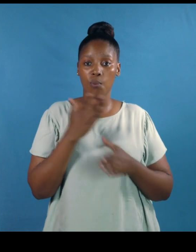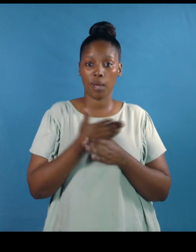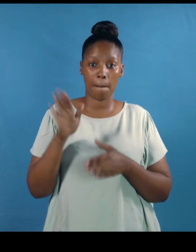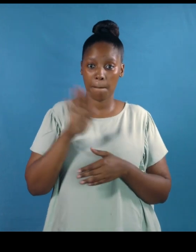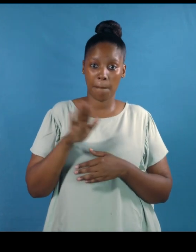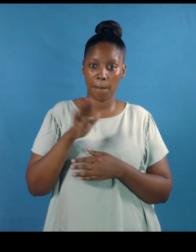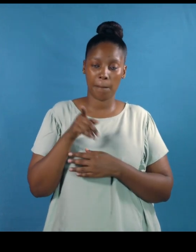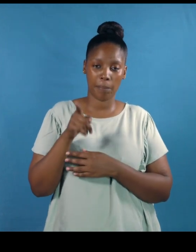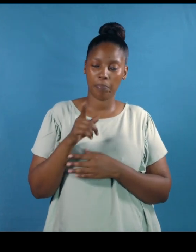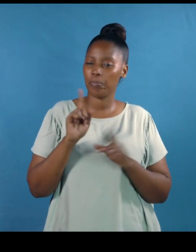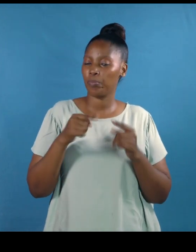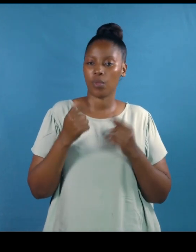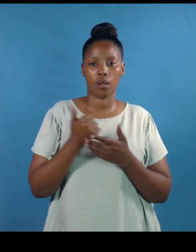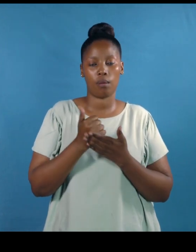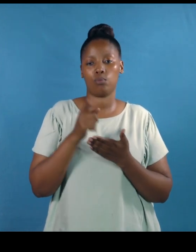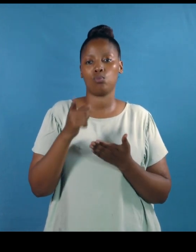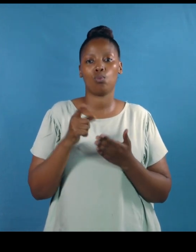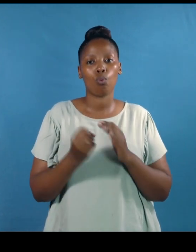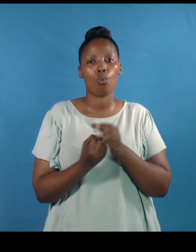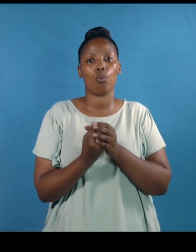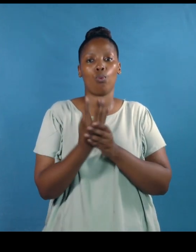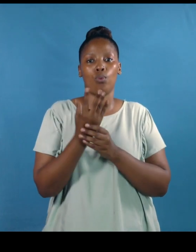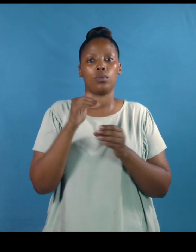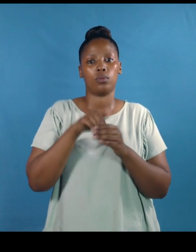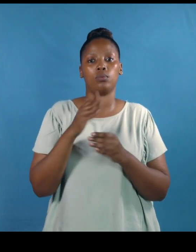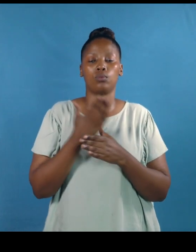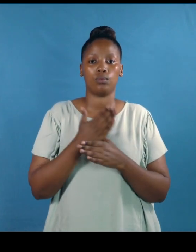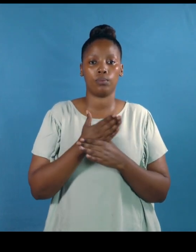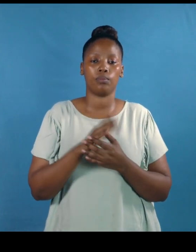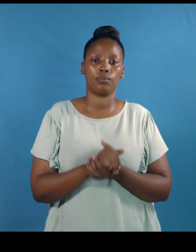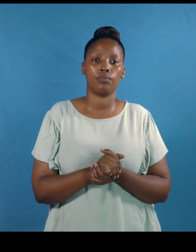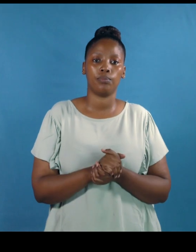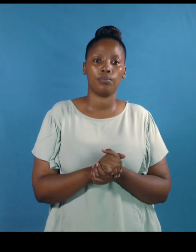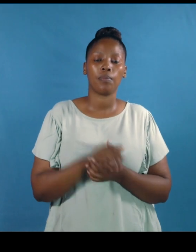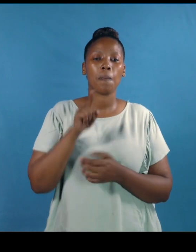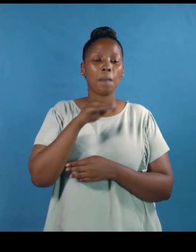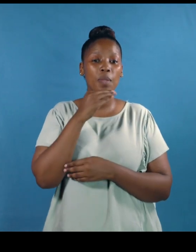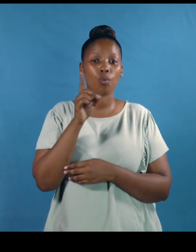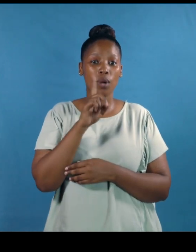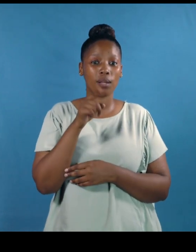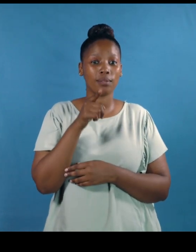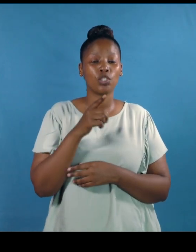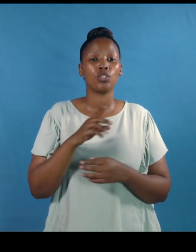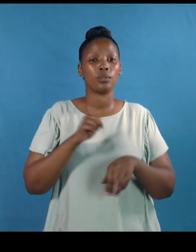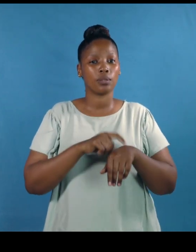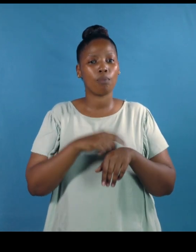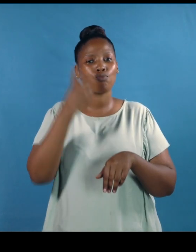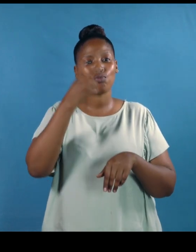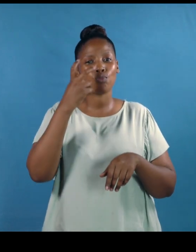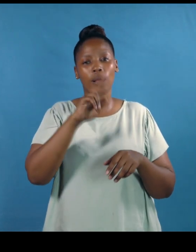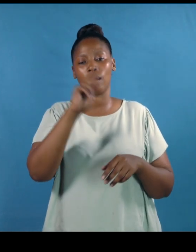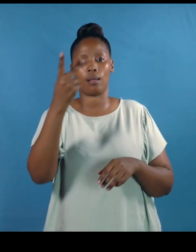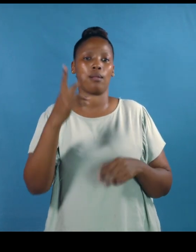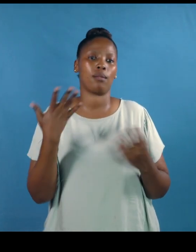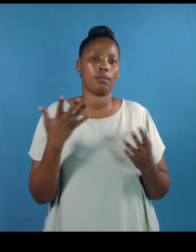not able to accommodate you growing in your job this might mean it's time to look for greener pastures but